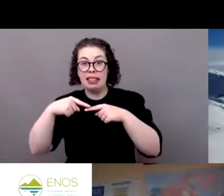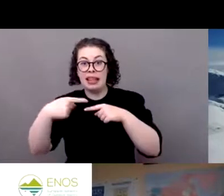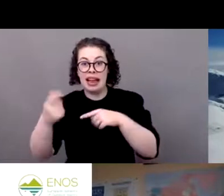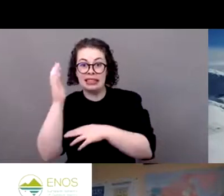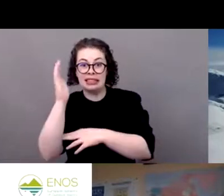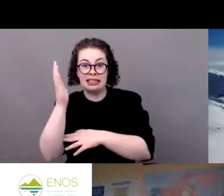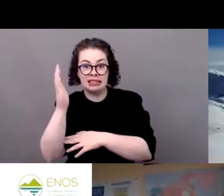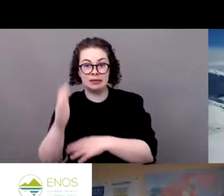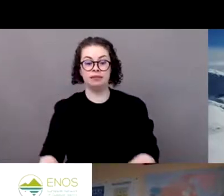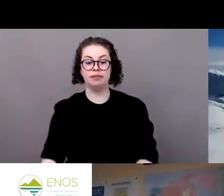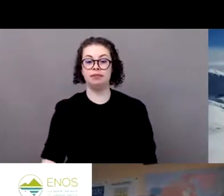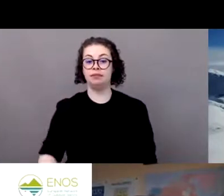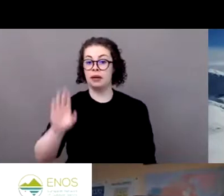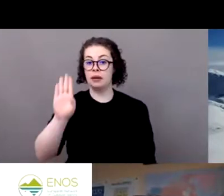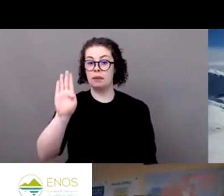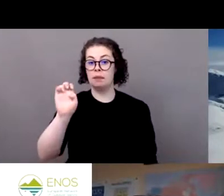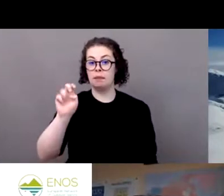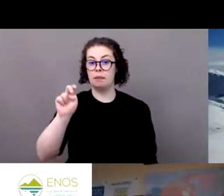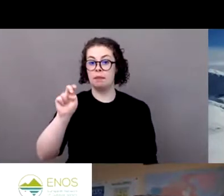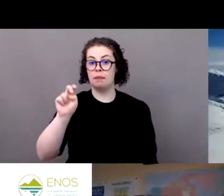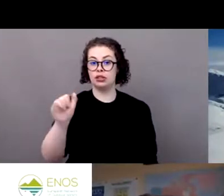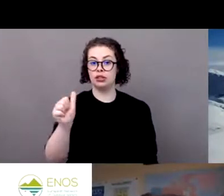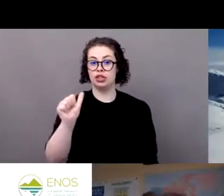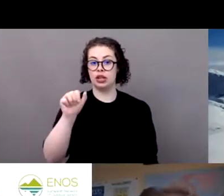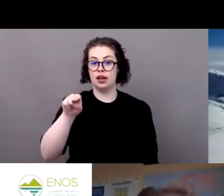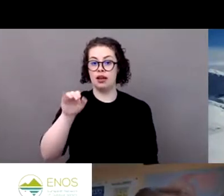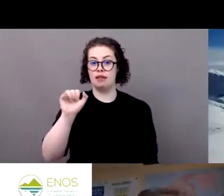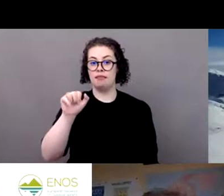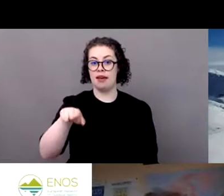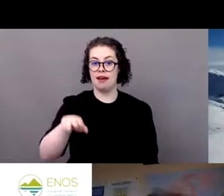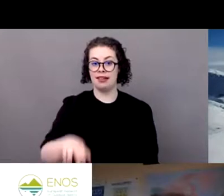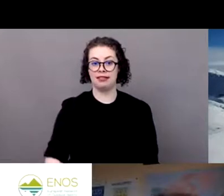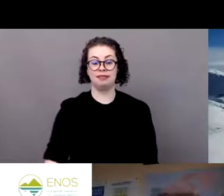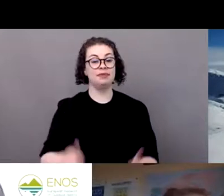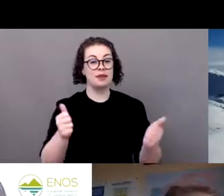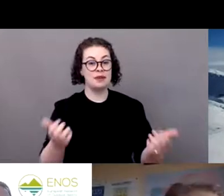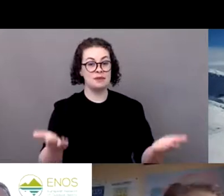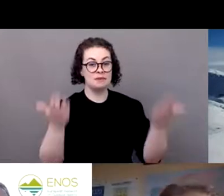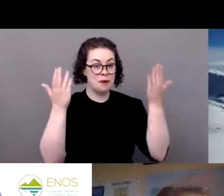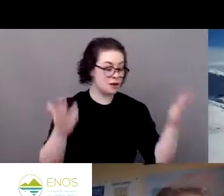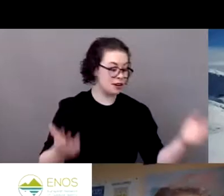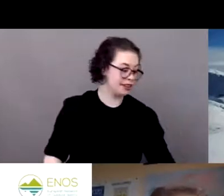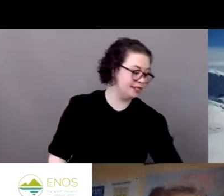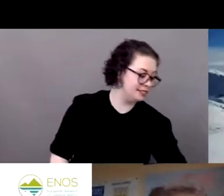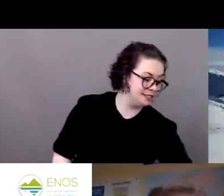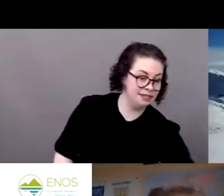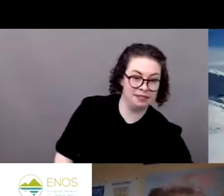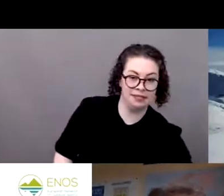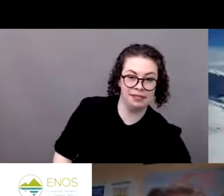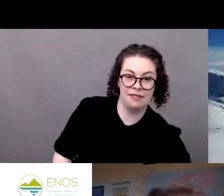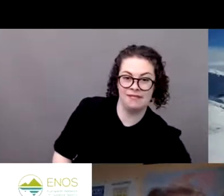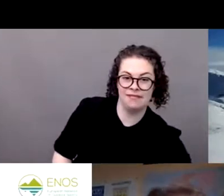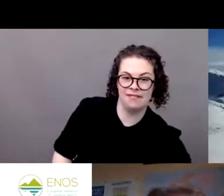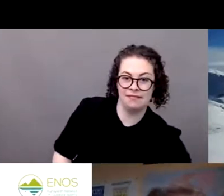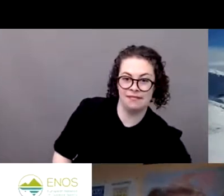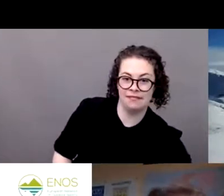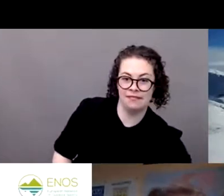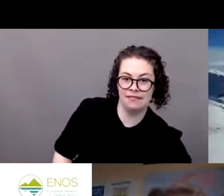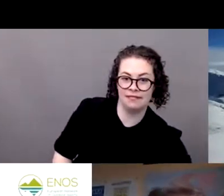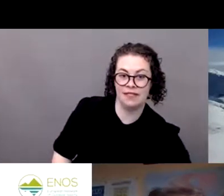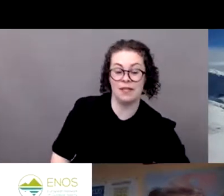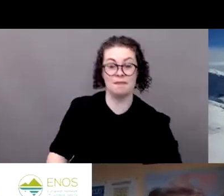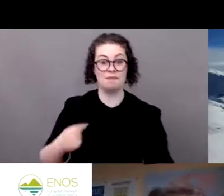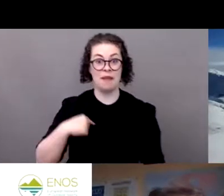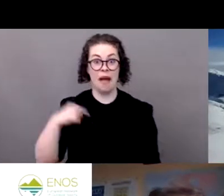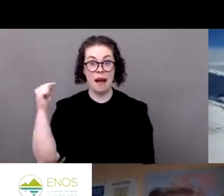Benjamin. Benjamin. Good morning. Good morning. Hi, everyone. I'm delighted to be here. My